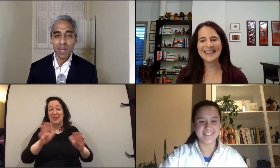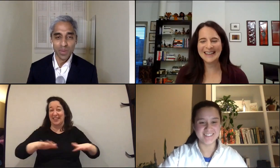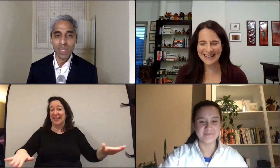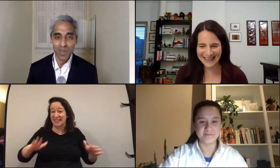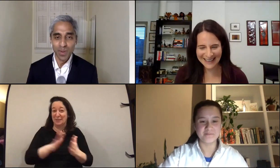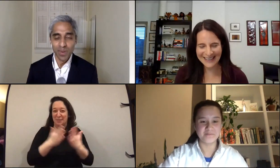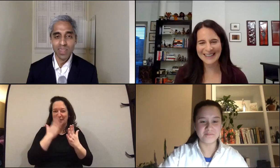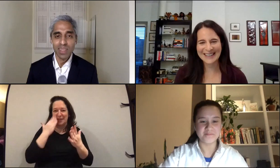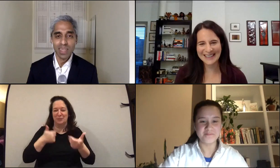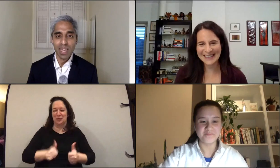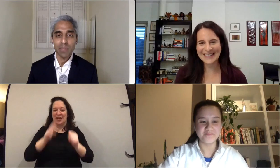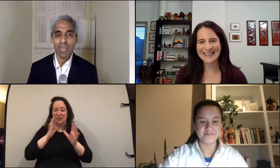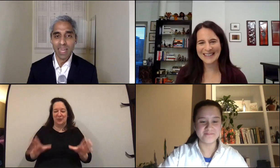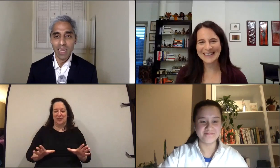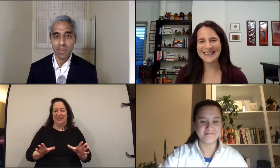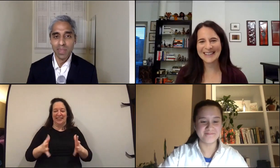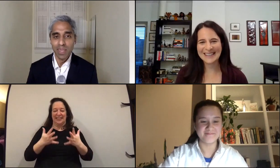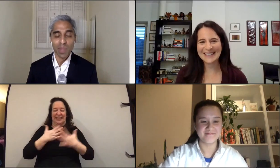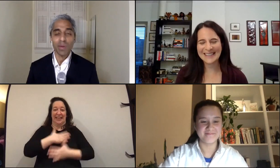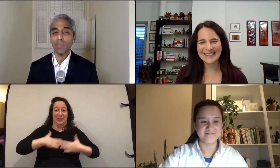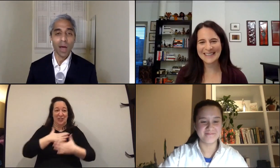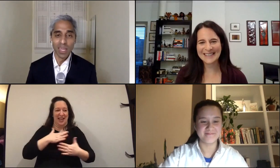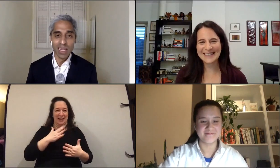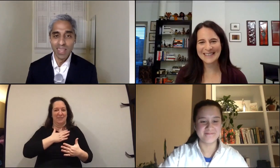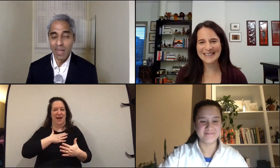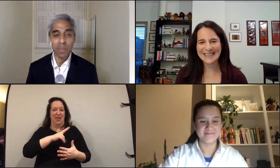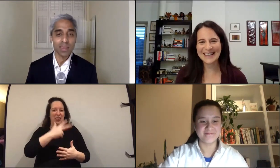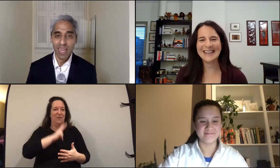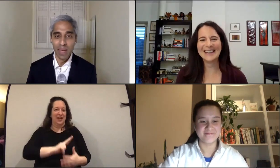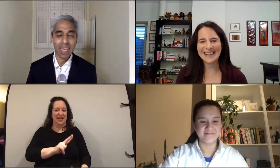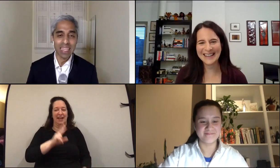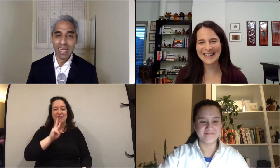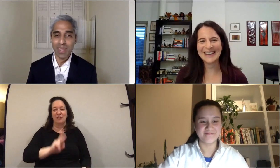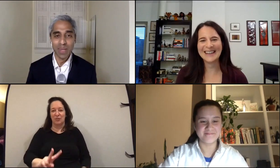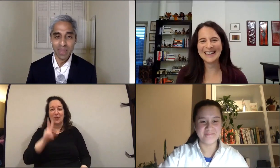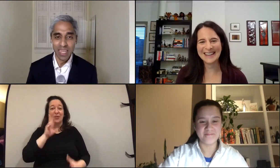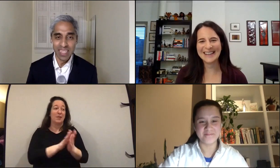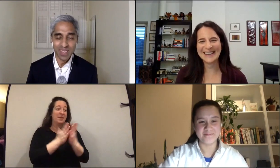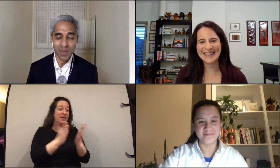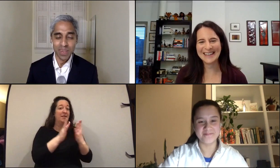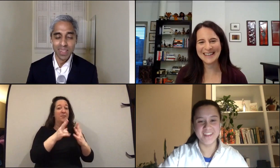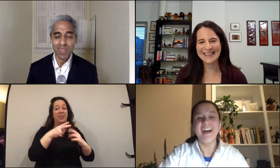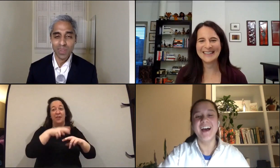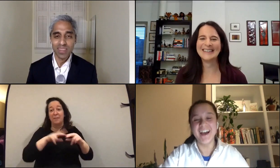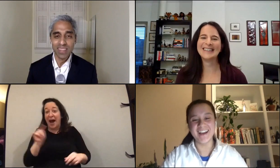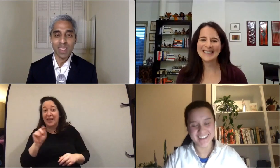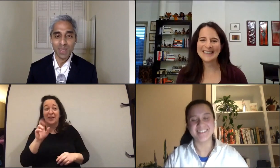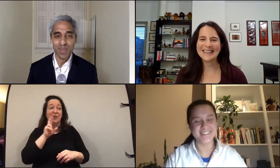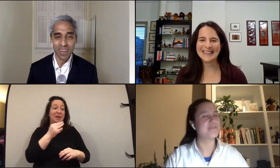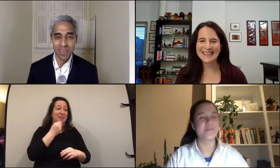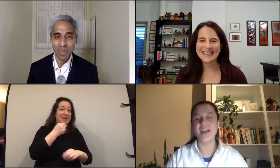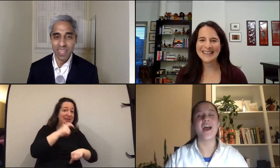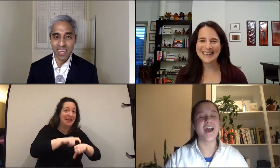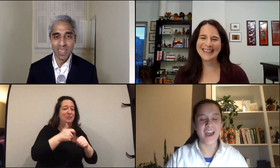my three and two year old uh at bedtime when they're on the potty at mealtime anything i can do to get them to eat so that's what that's